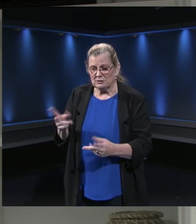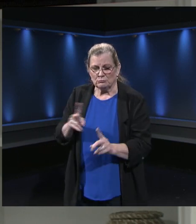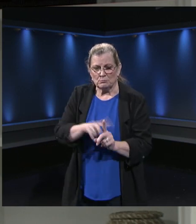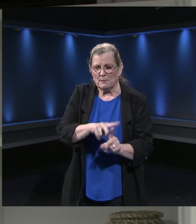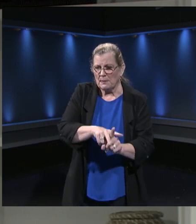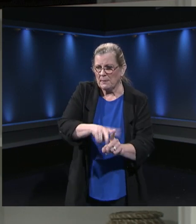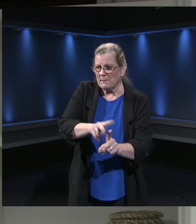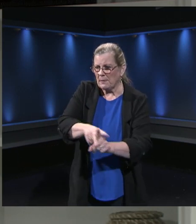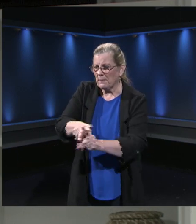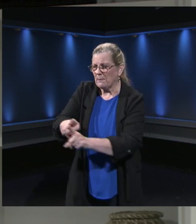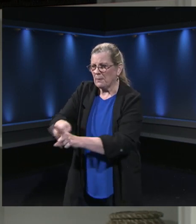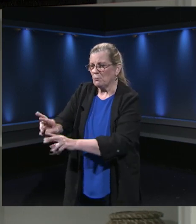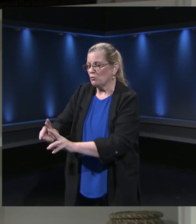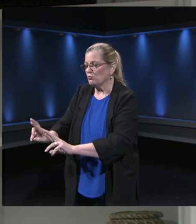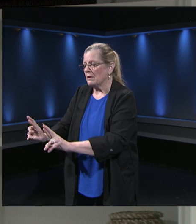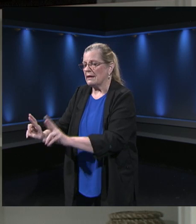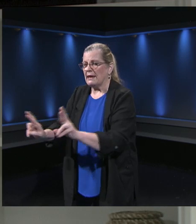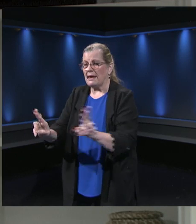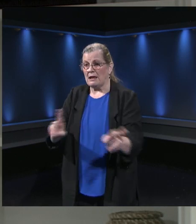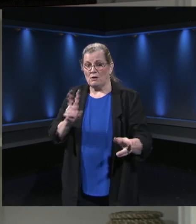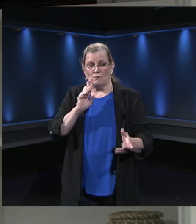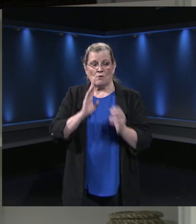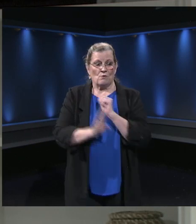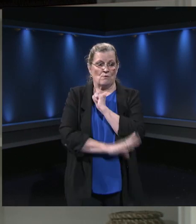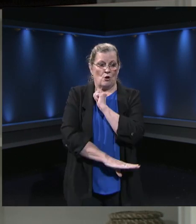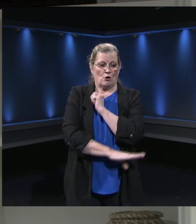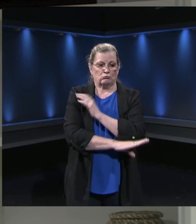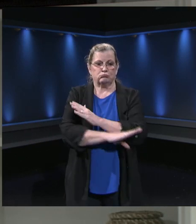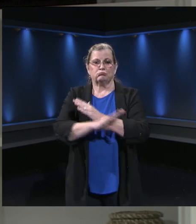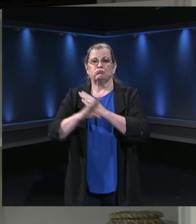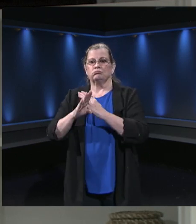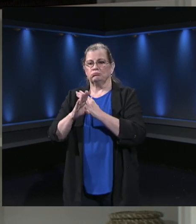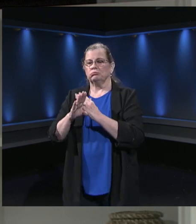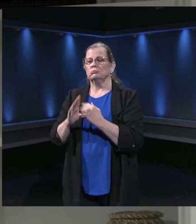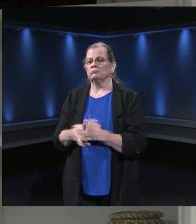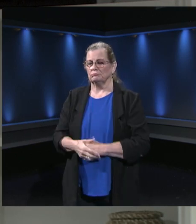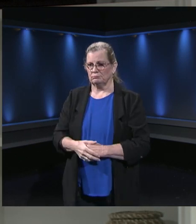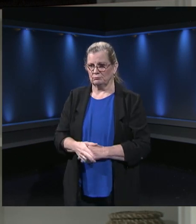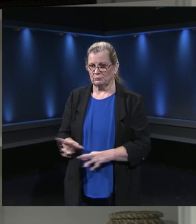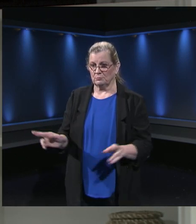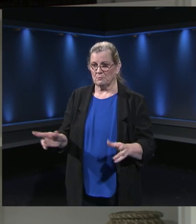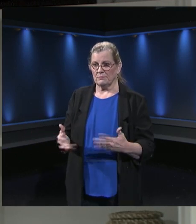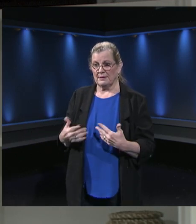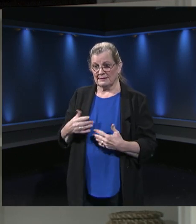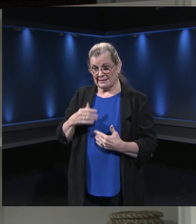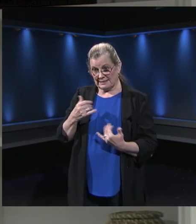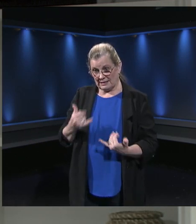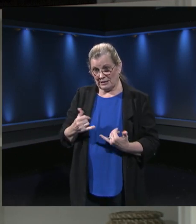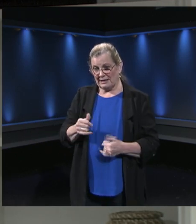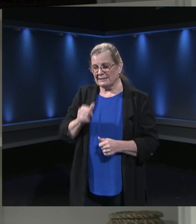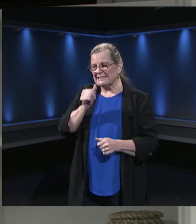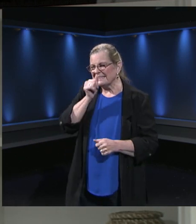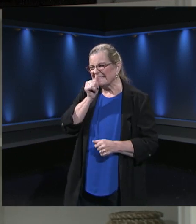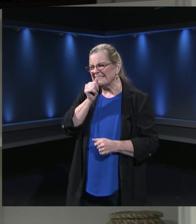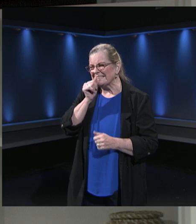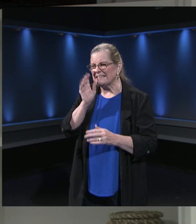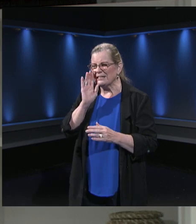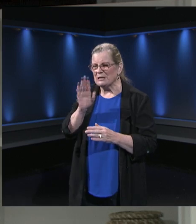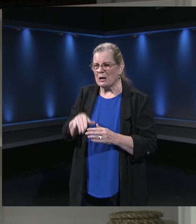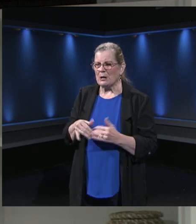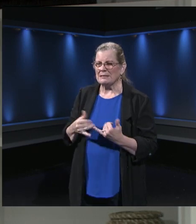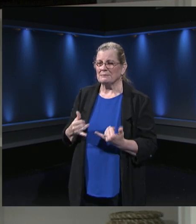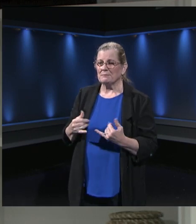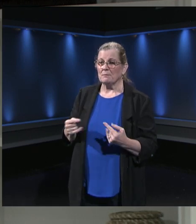a strong virtual opening this school year. So hang with us this year. I ask for grace, not grief,